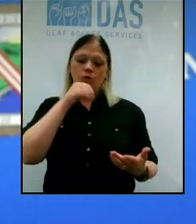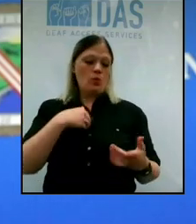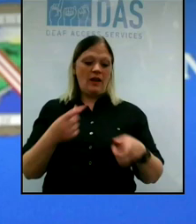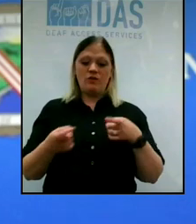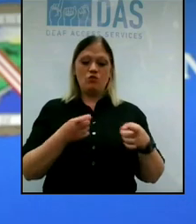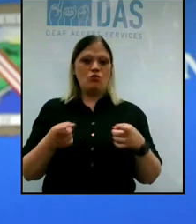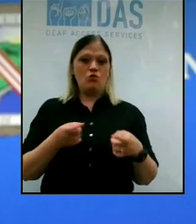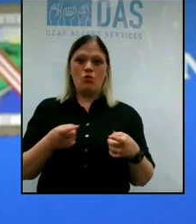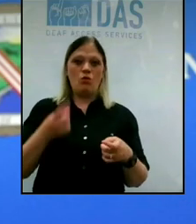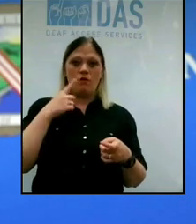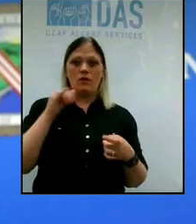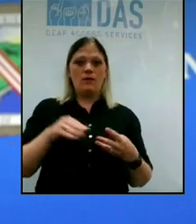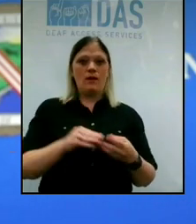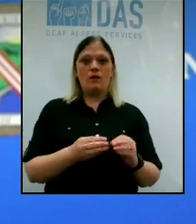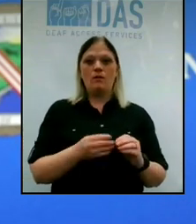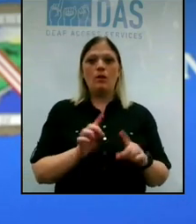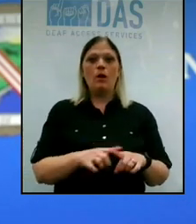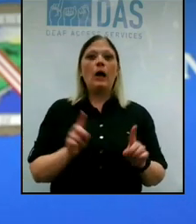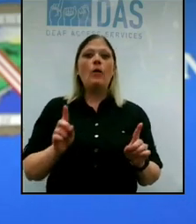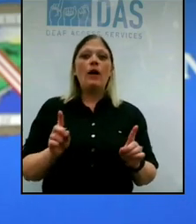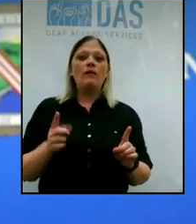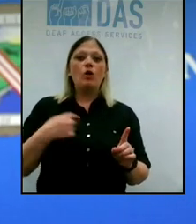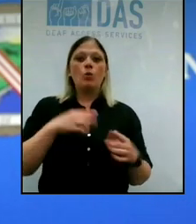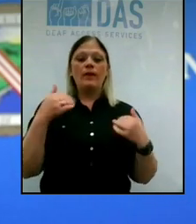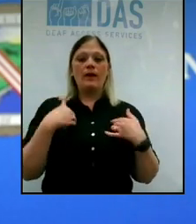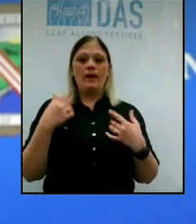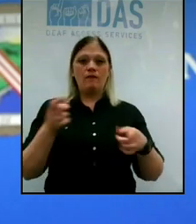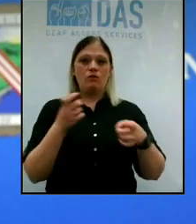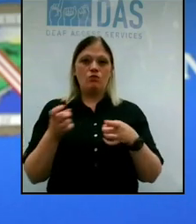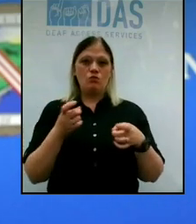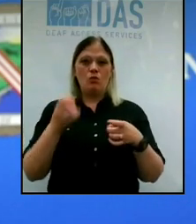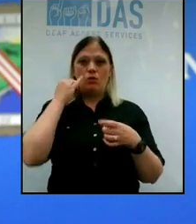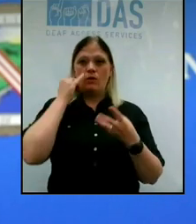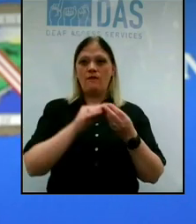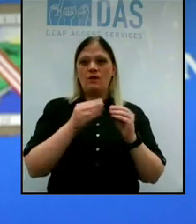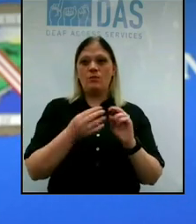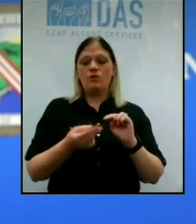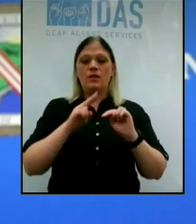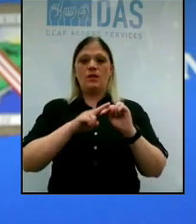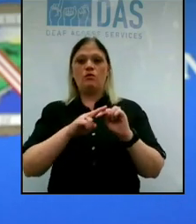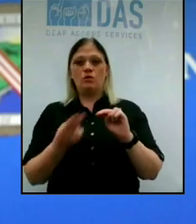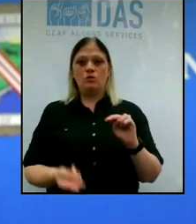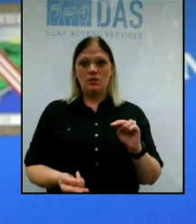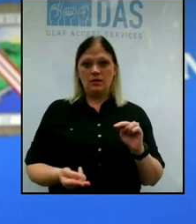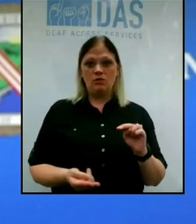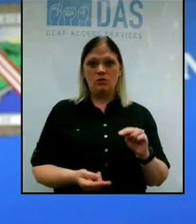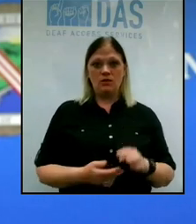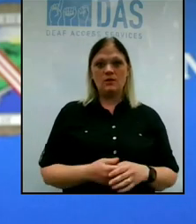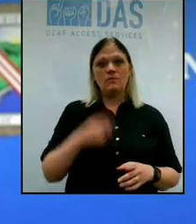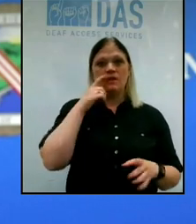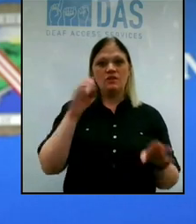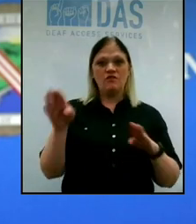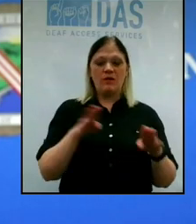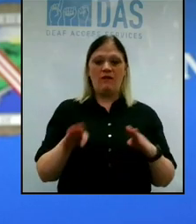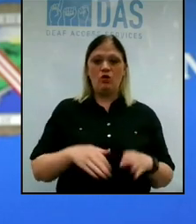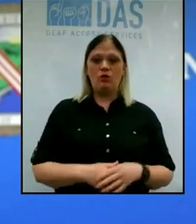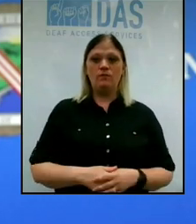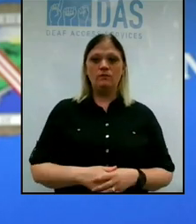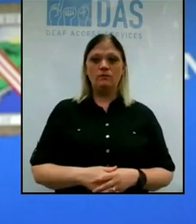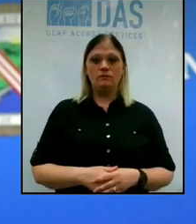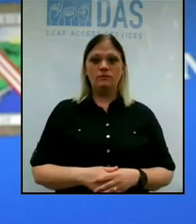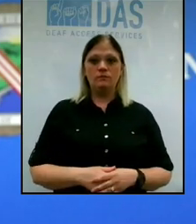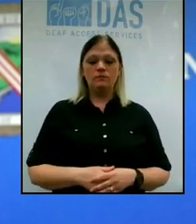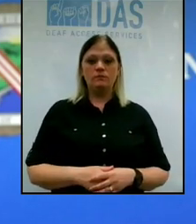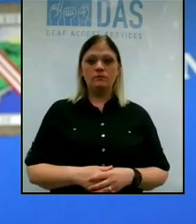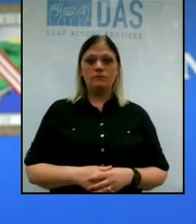over that number. However, we do have control over whether our numbers are increasing or decreasing by our behaviors. Next